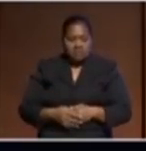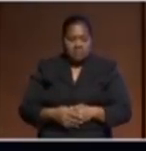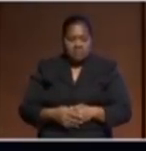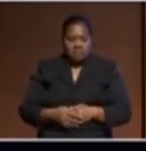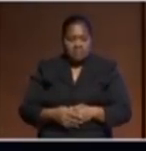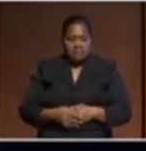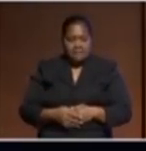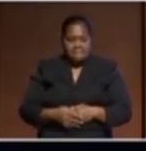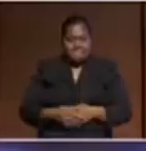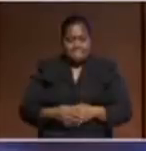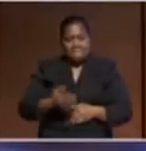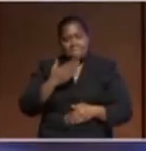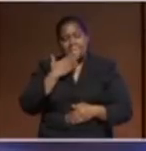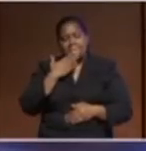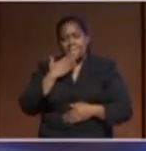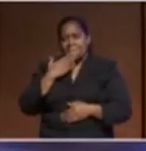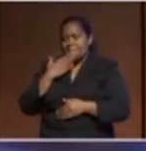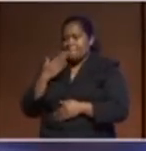thank you thank you thank you